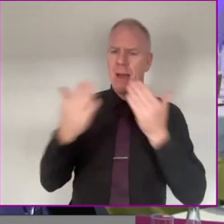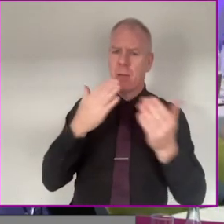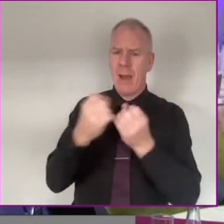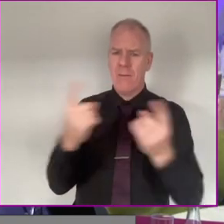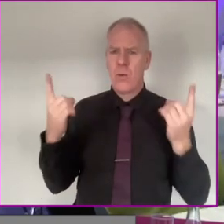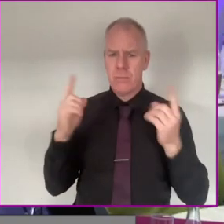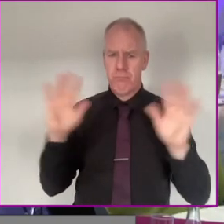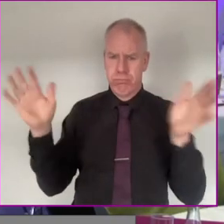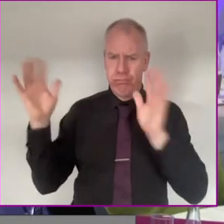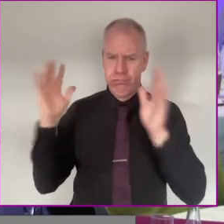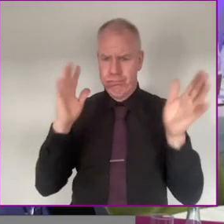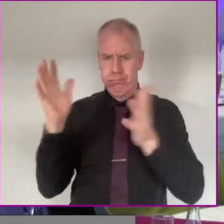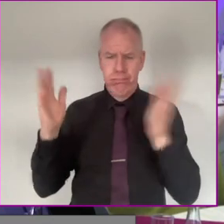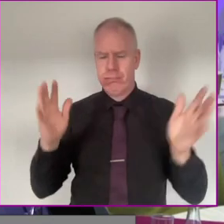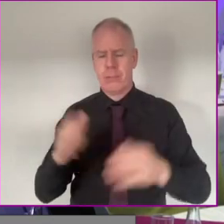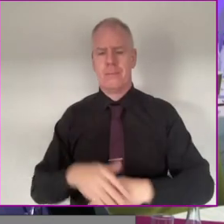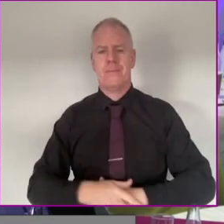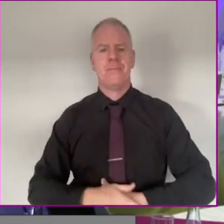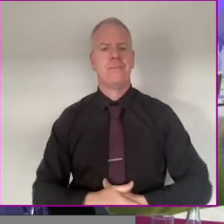you so much for sharing.